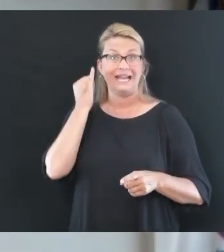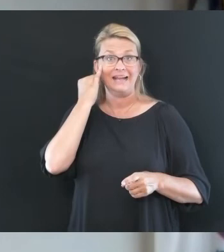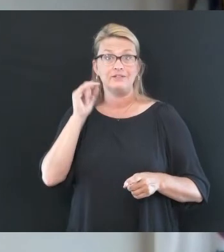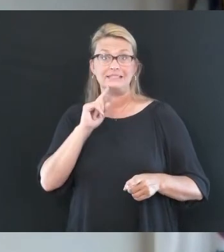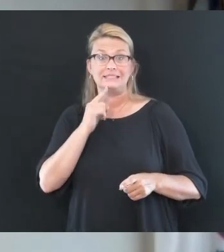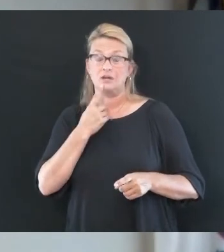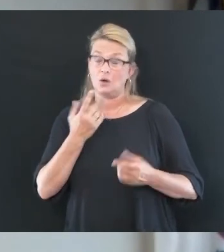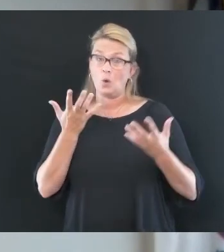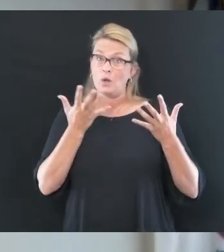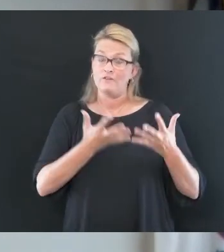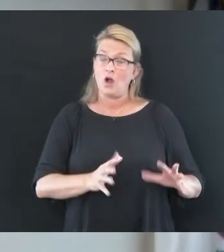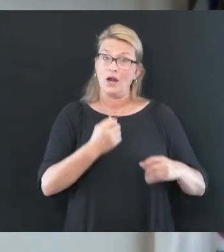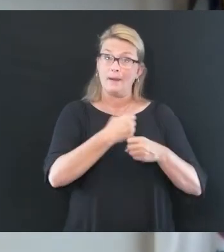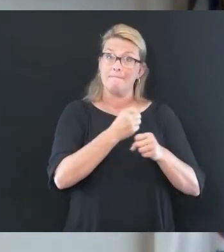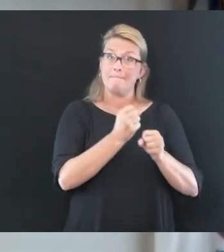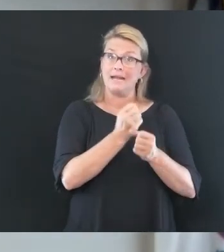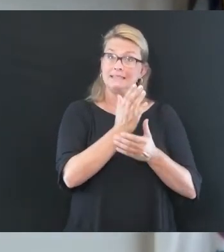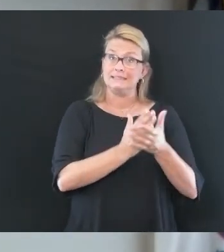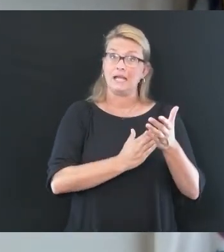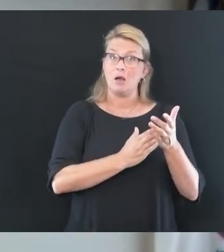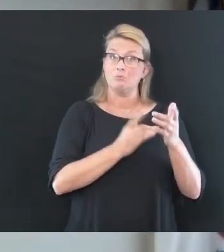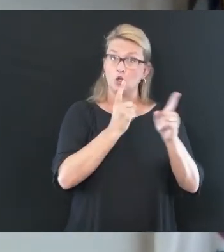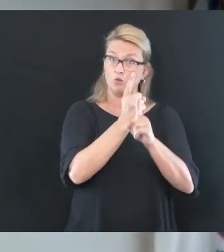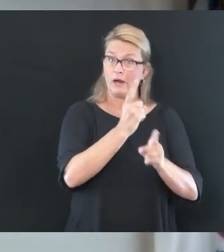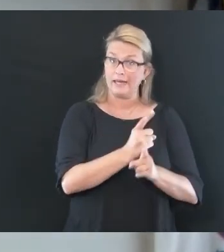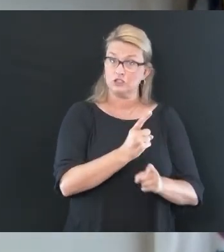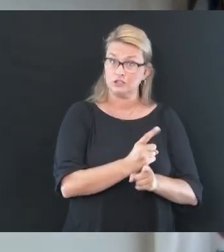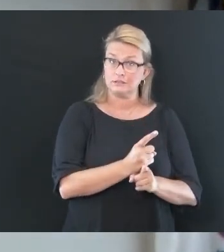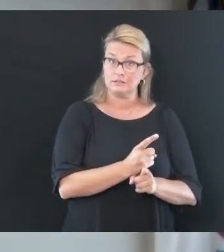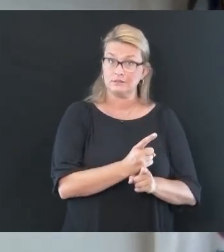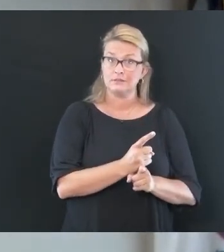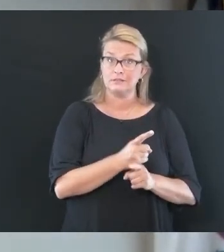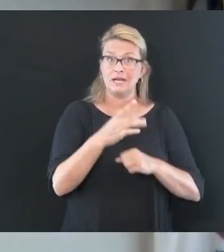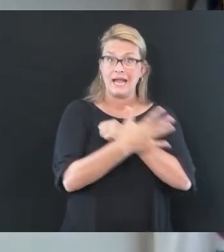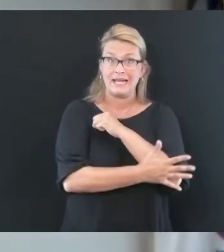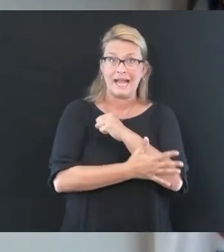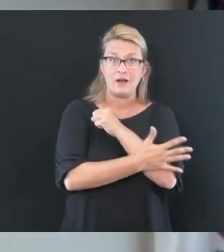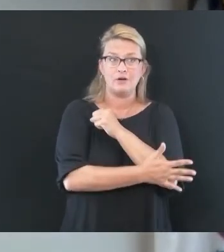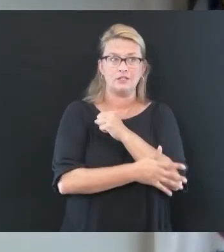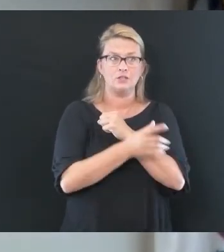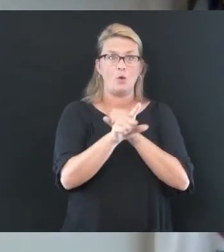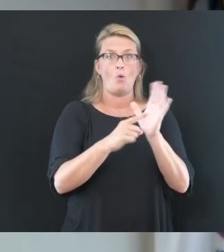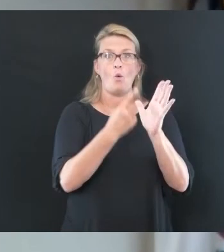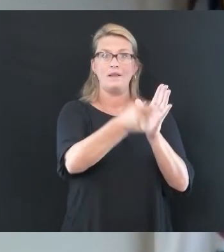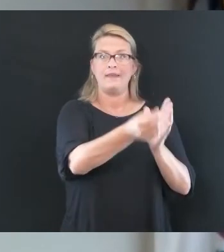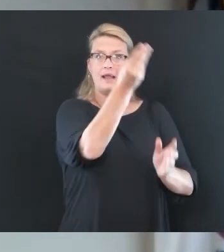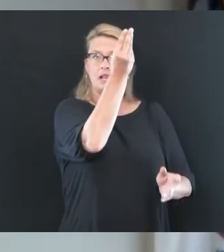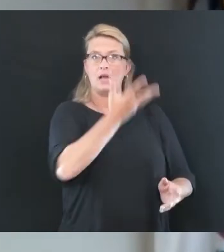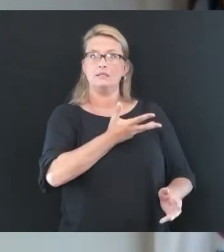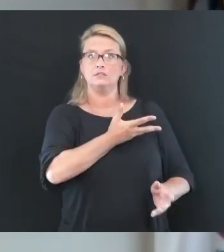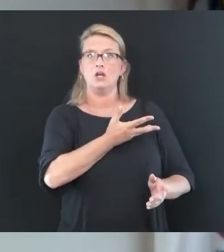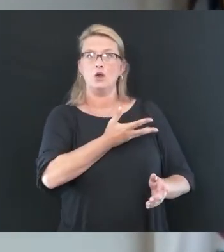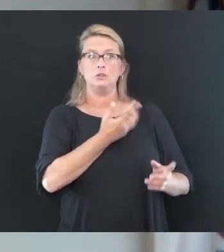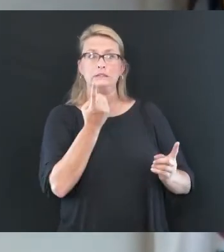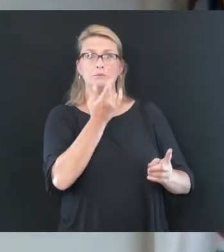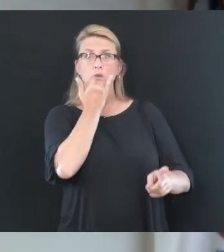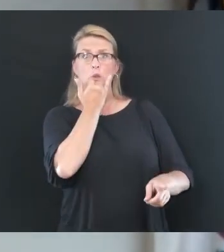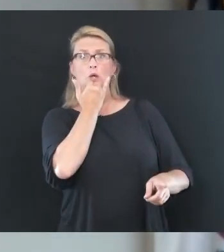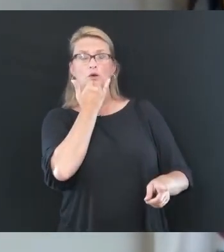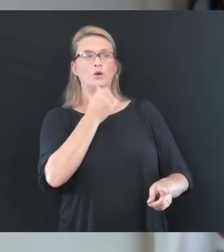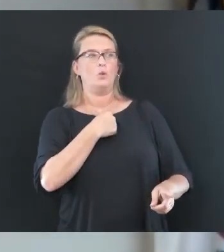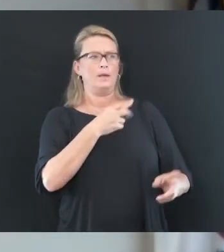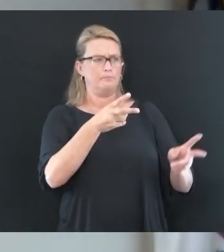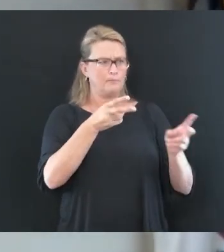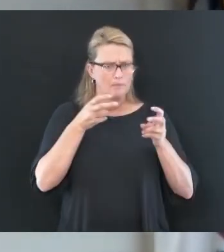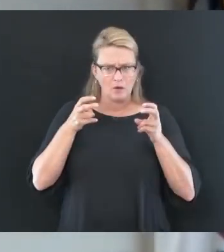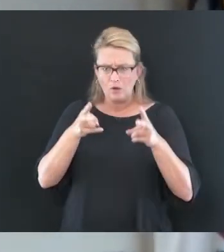already made a couple of corrections in counties where we've been notified that information is incorrect. We go back and look at those counties and pull that